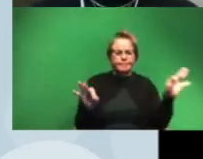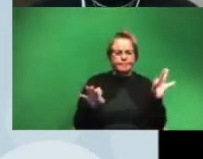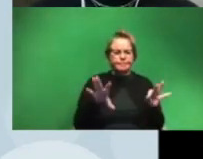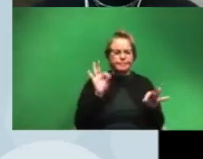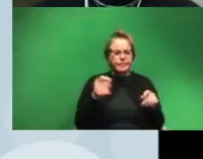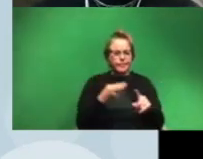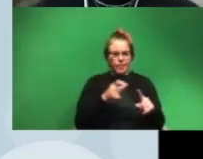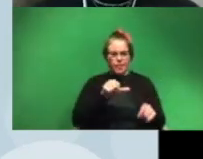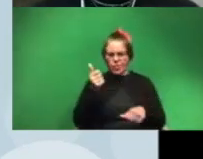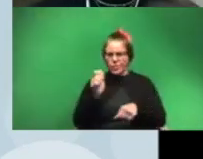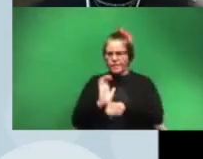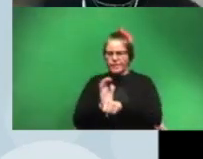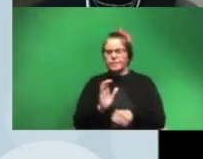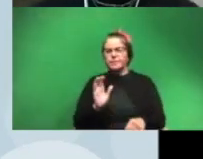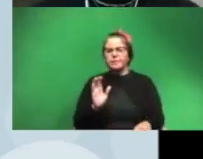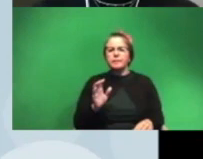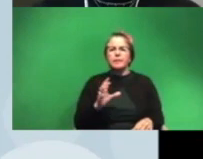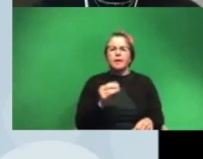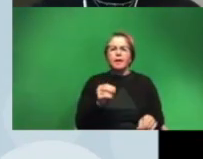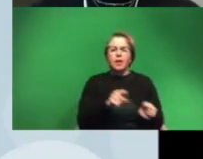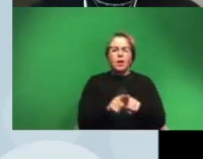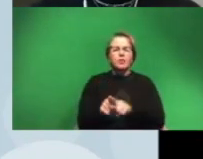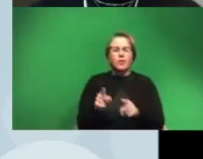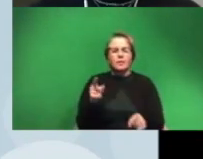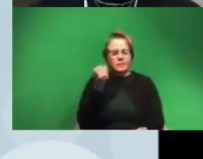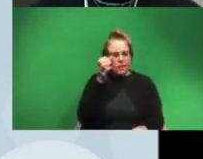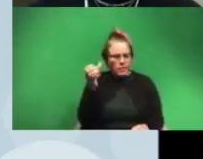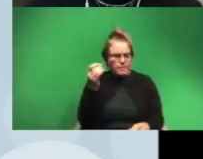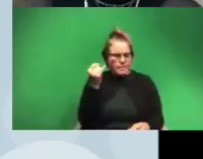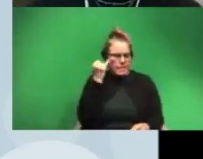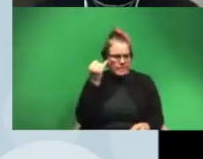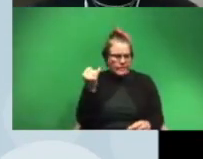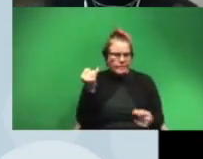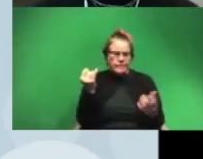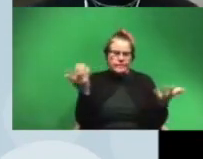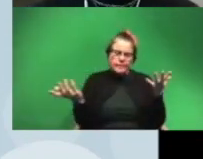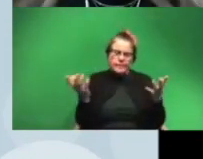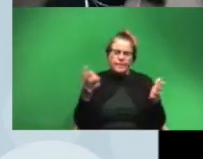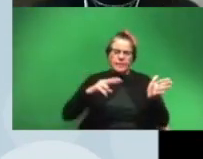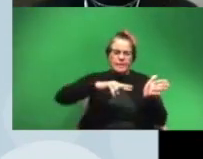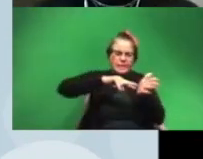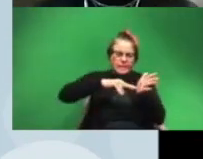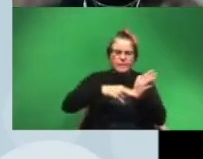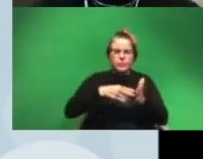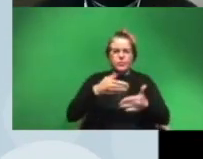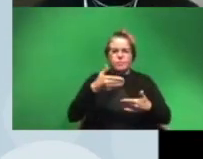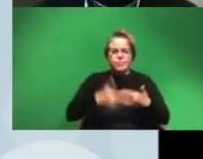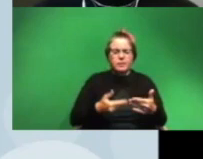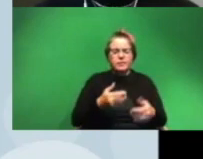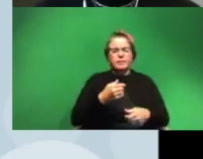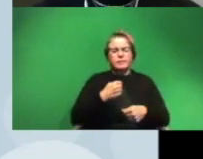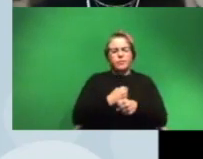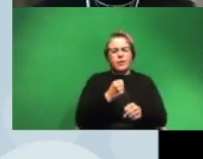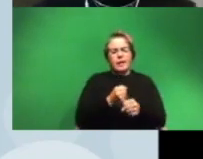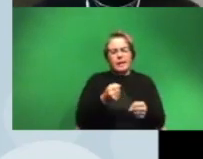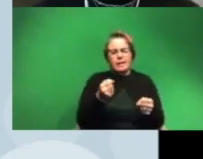seen in other films as well as this notion and understanding of um sort of the intentional process of creating a cognitive picture